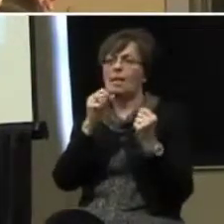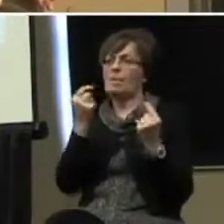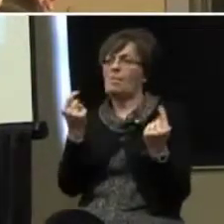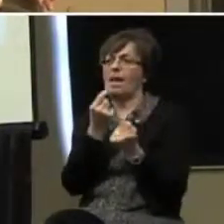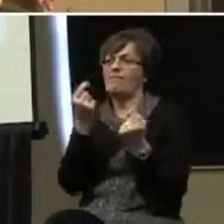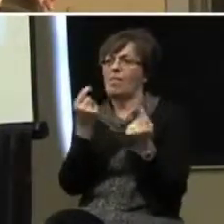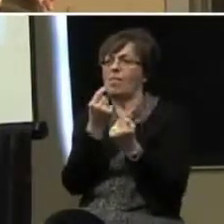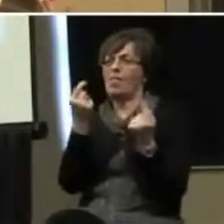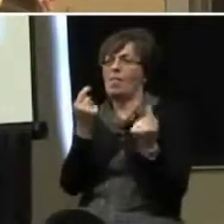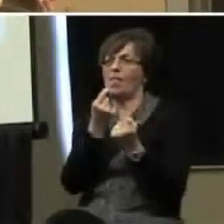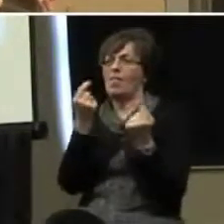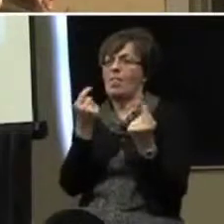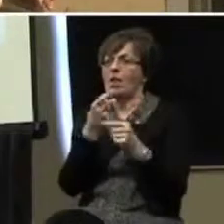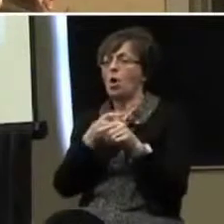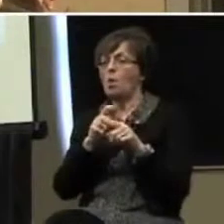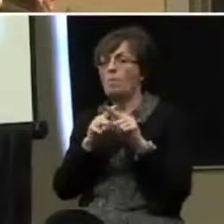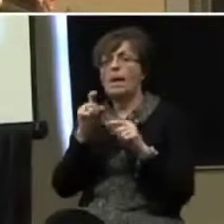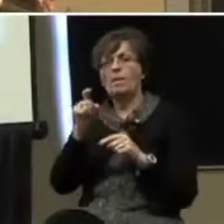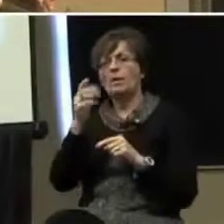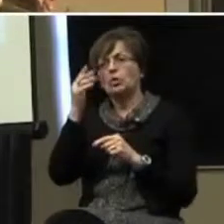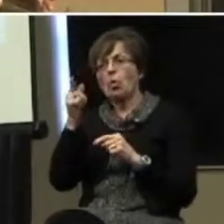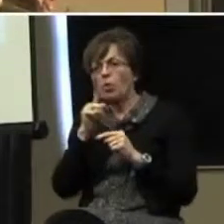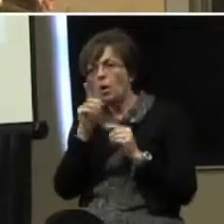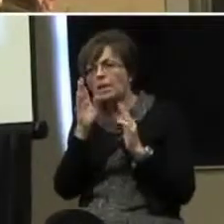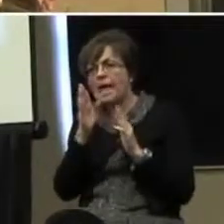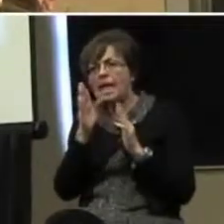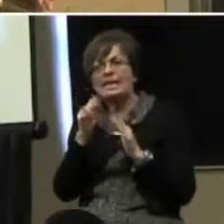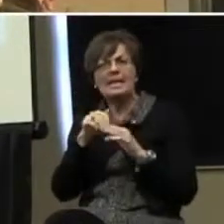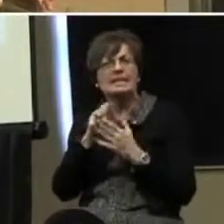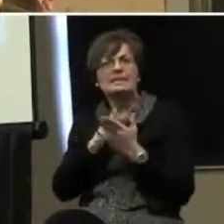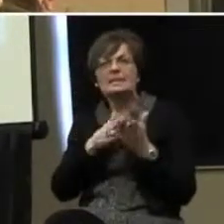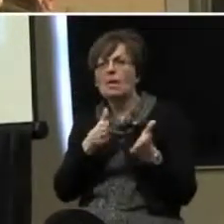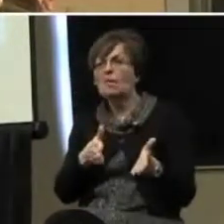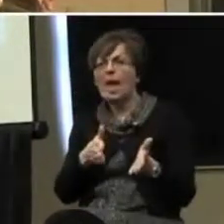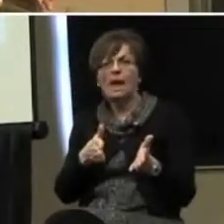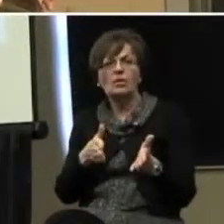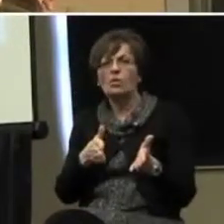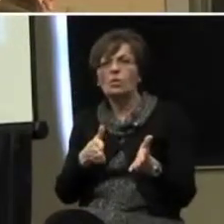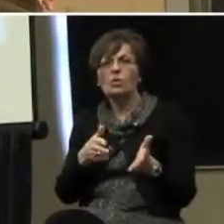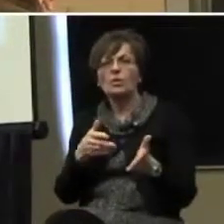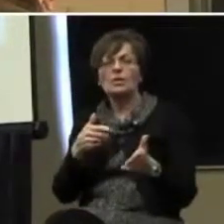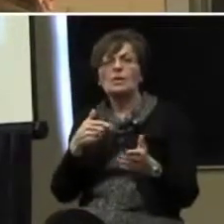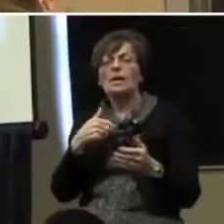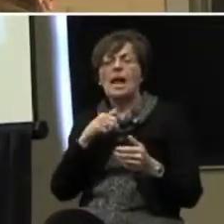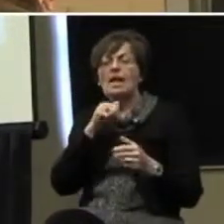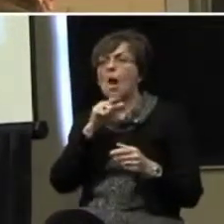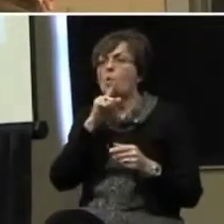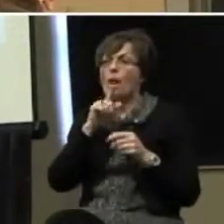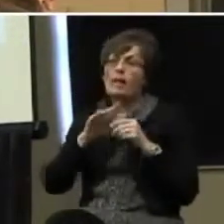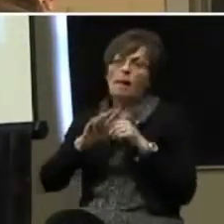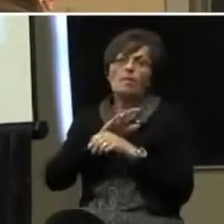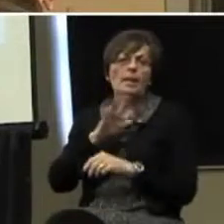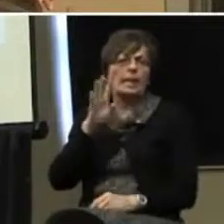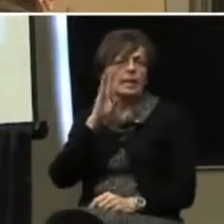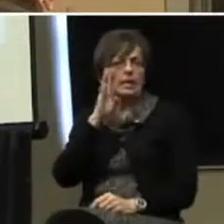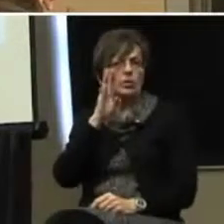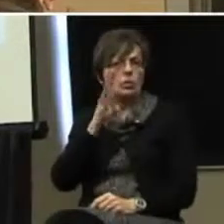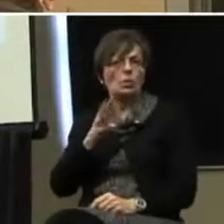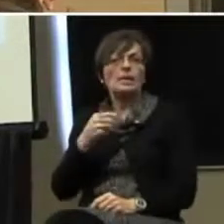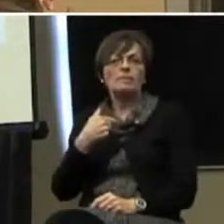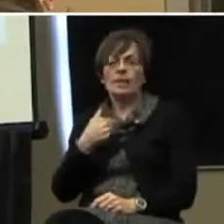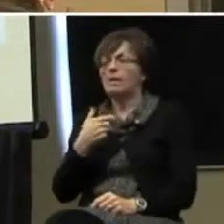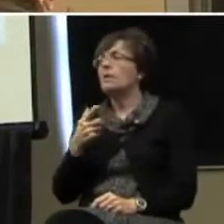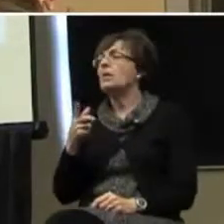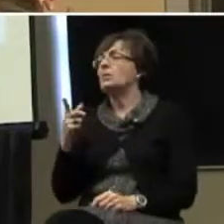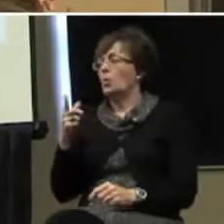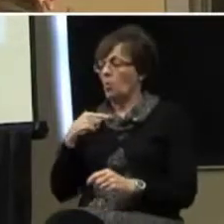It can be hard. But I have to know that they are attending in some manner because I don't want them completely tuning out. So we have to figure out